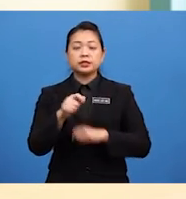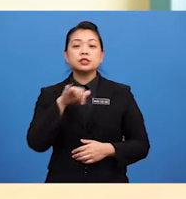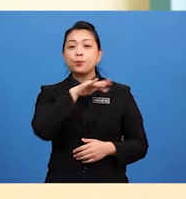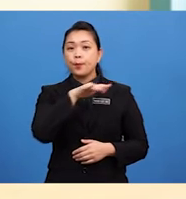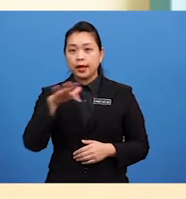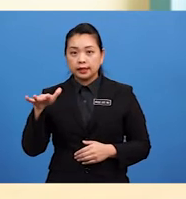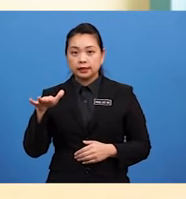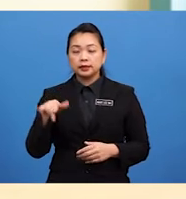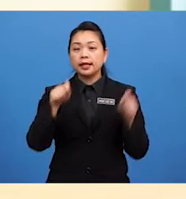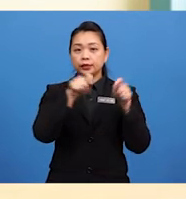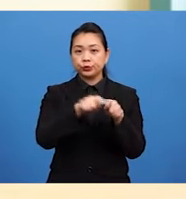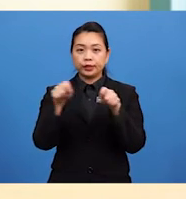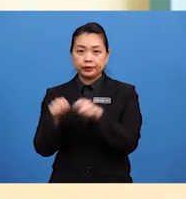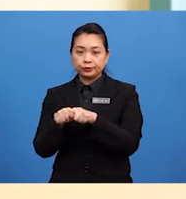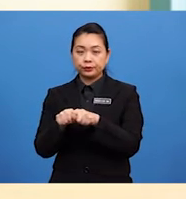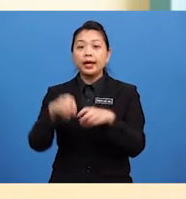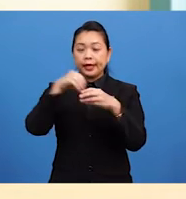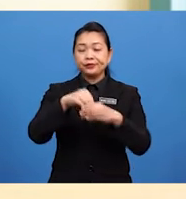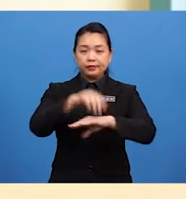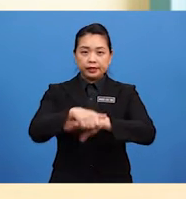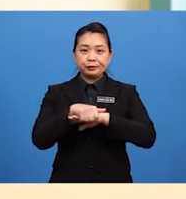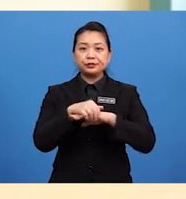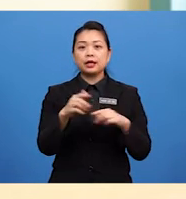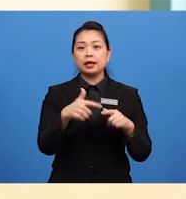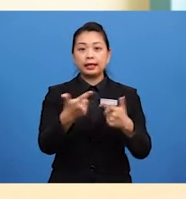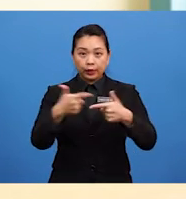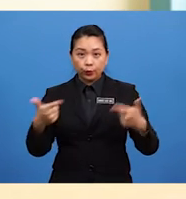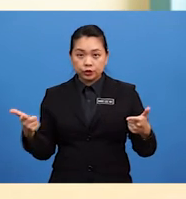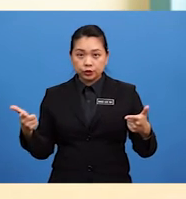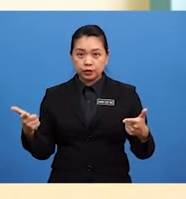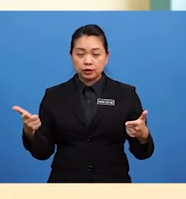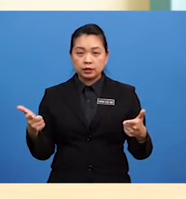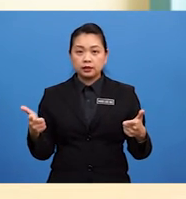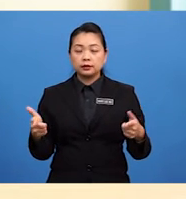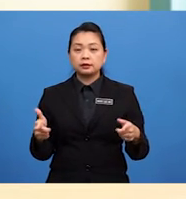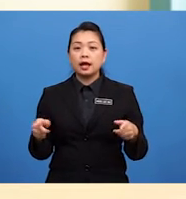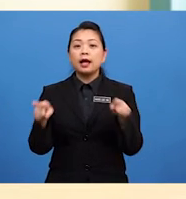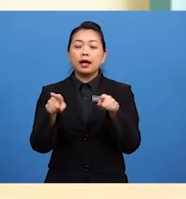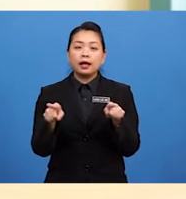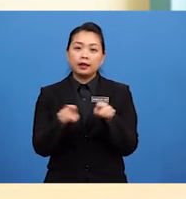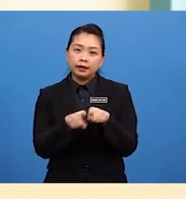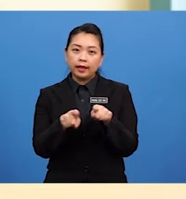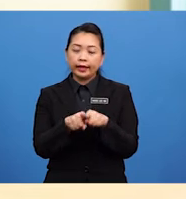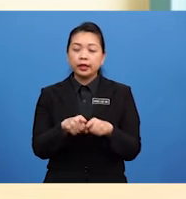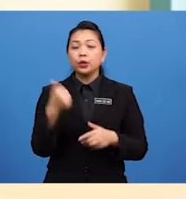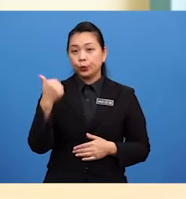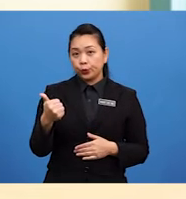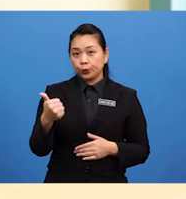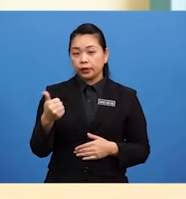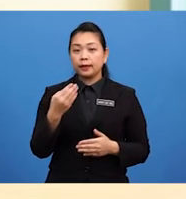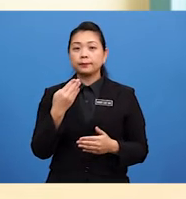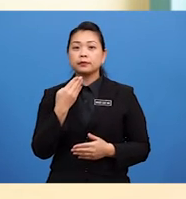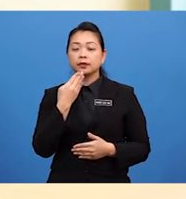Together In The English Language Like Good Bad